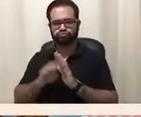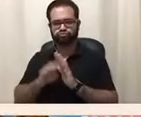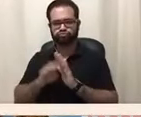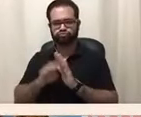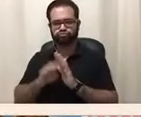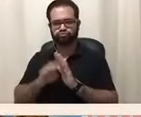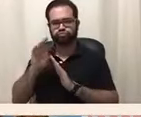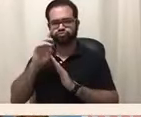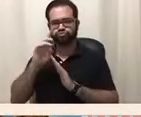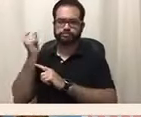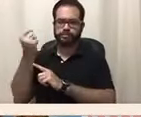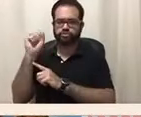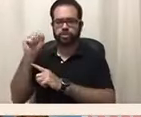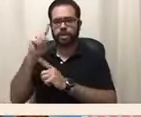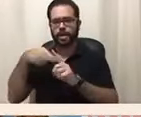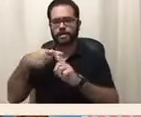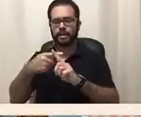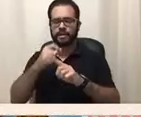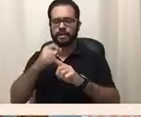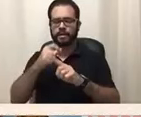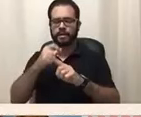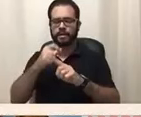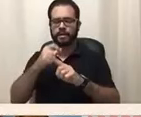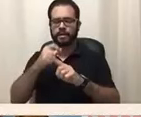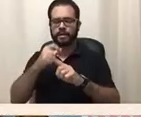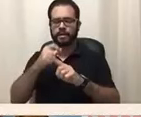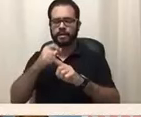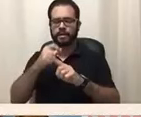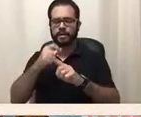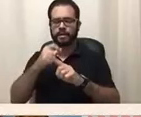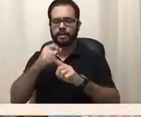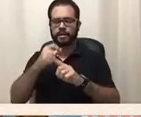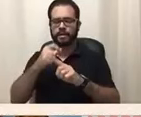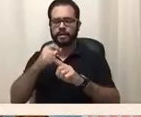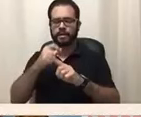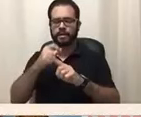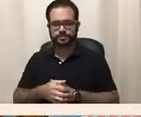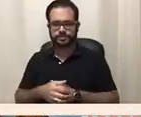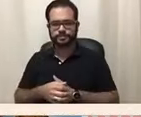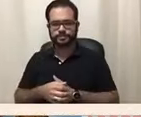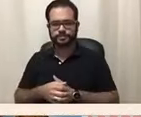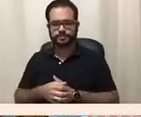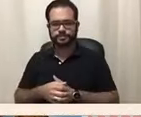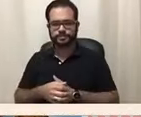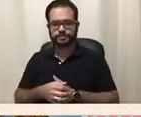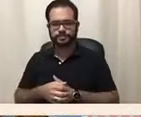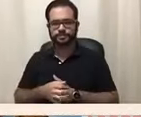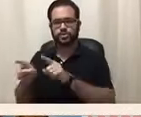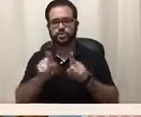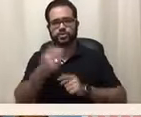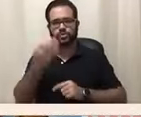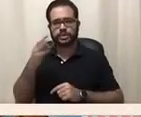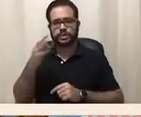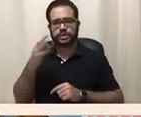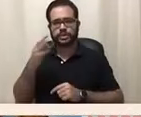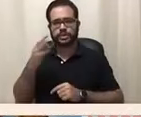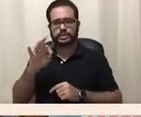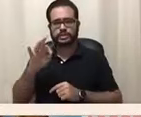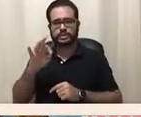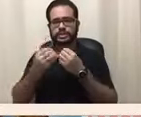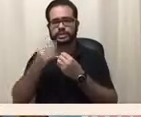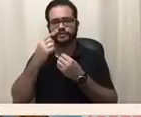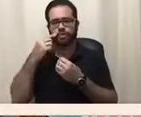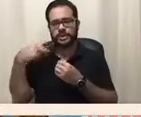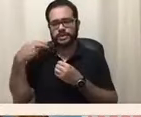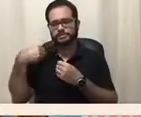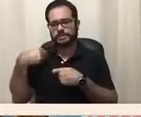education also in 78 the organization for hispanic children with disabilities was founded and then finally